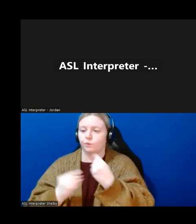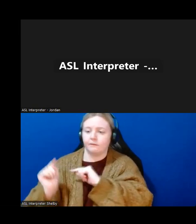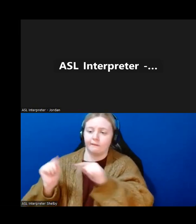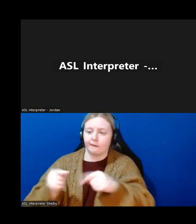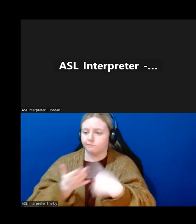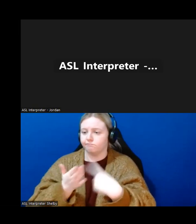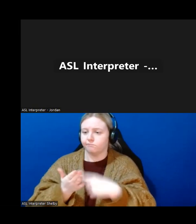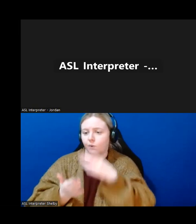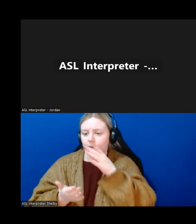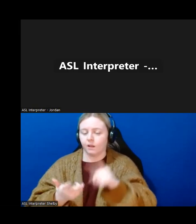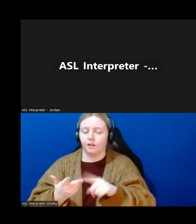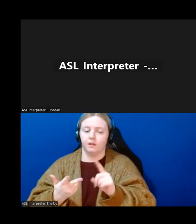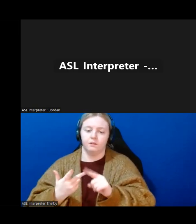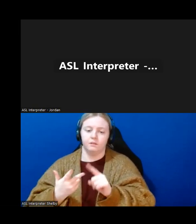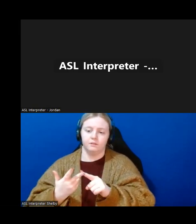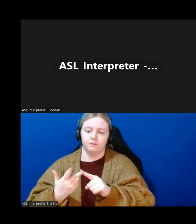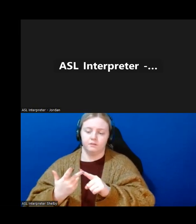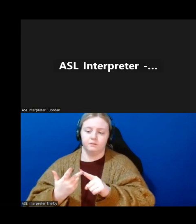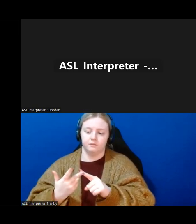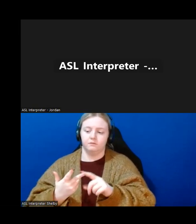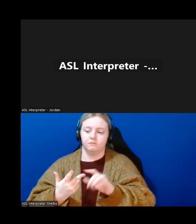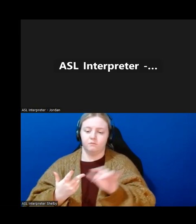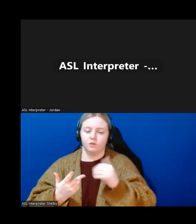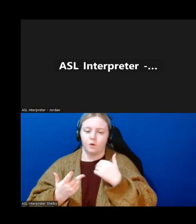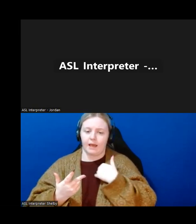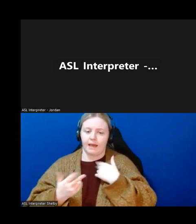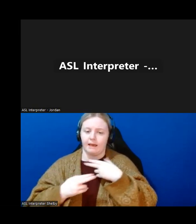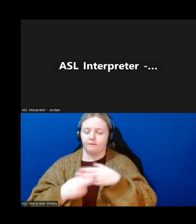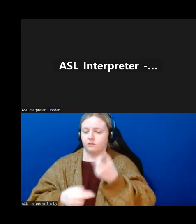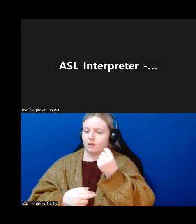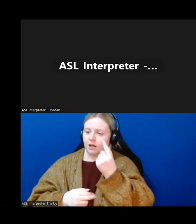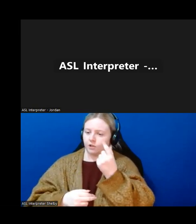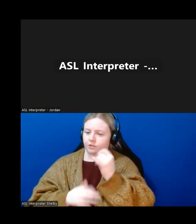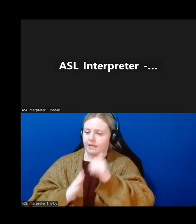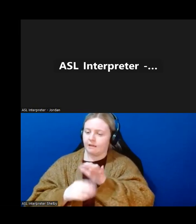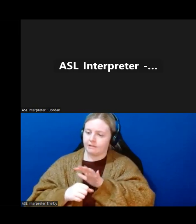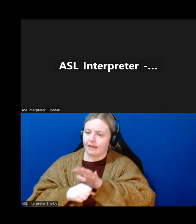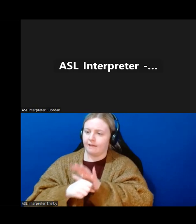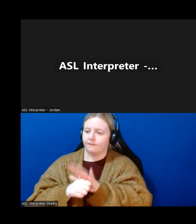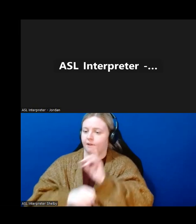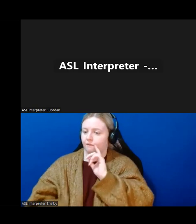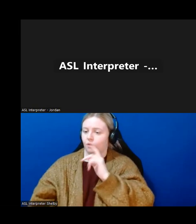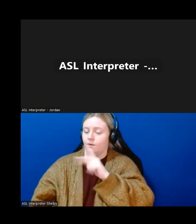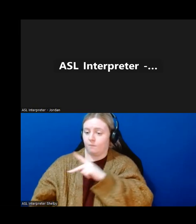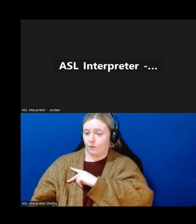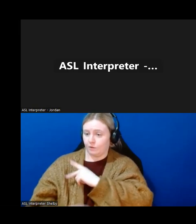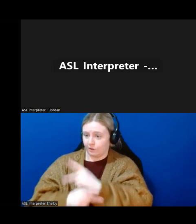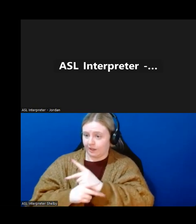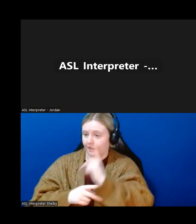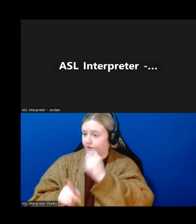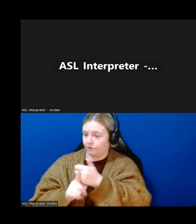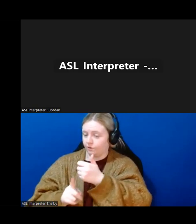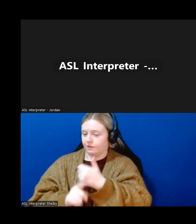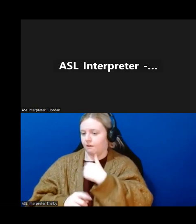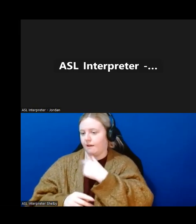have understanding how to advocate and navigate within personal care. If there's anybody here who receives personal care,